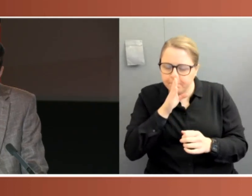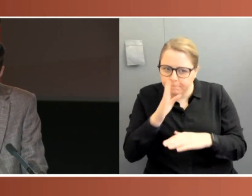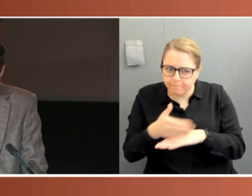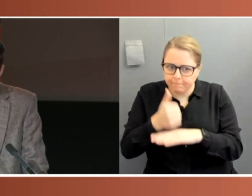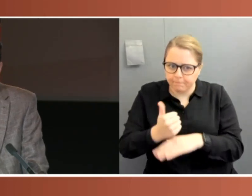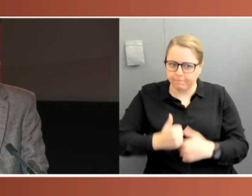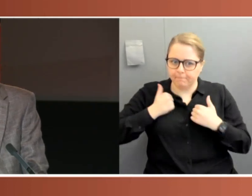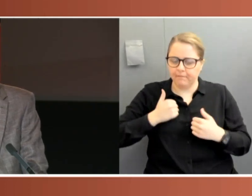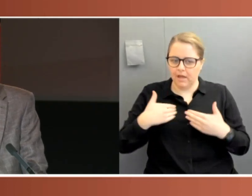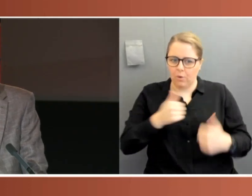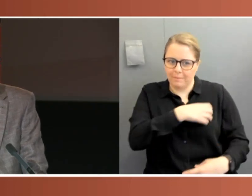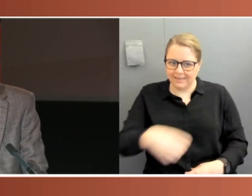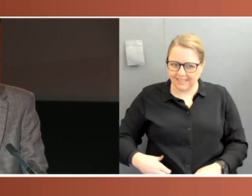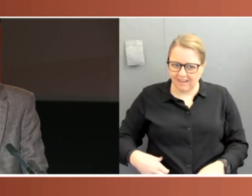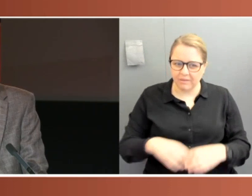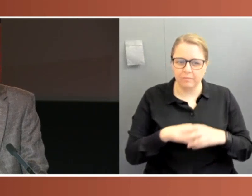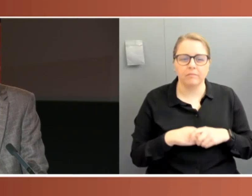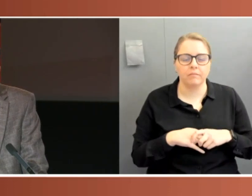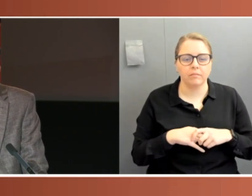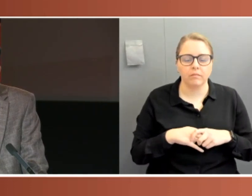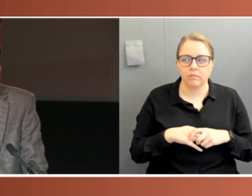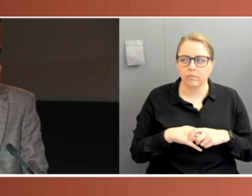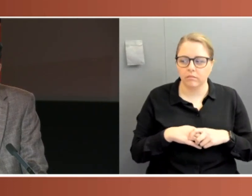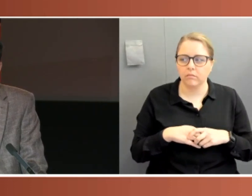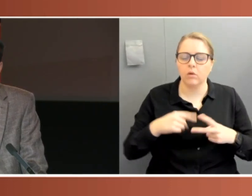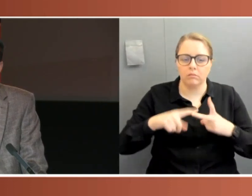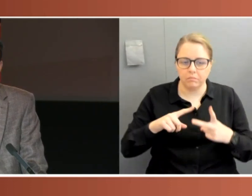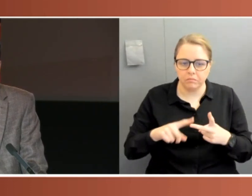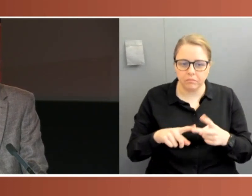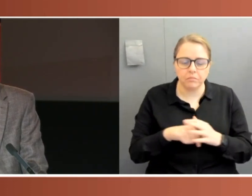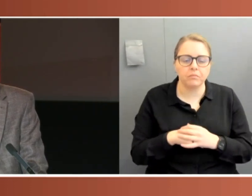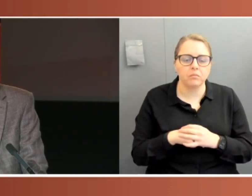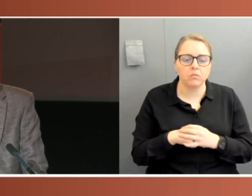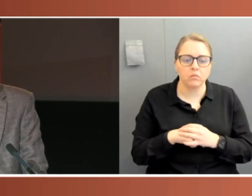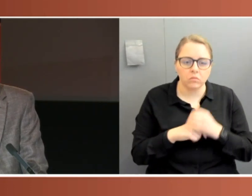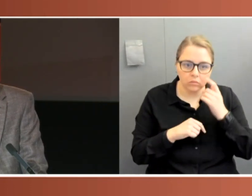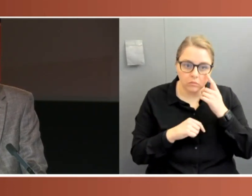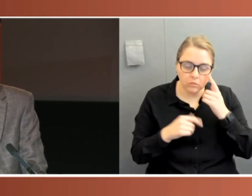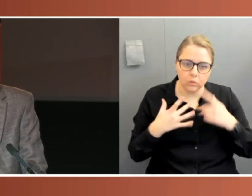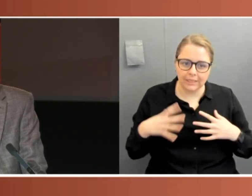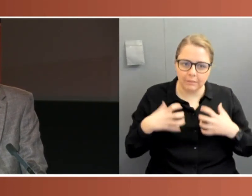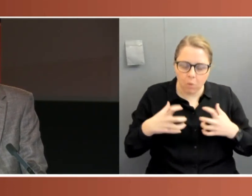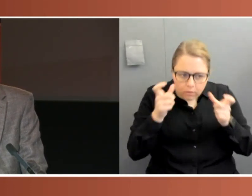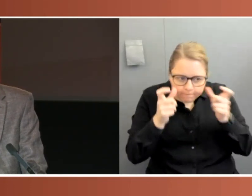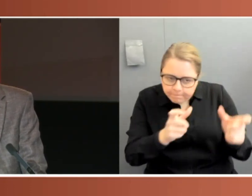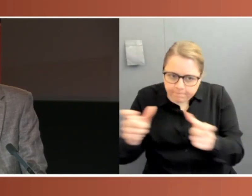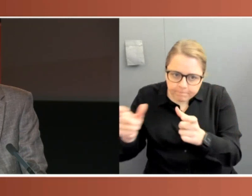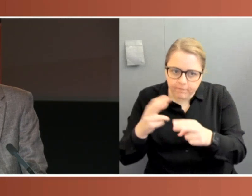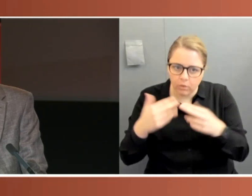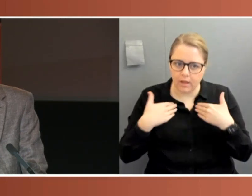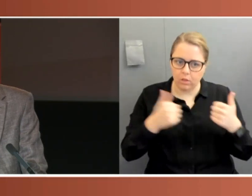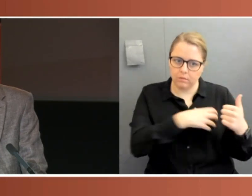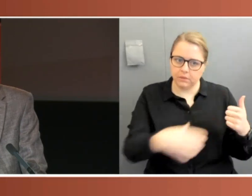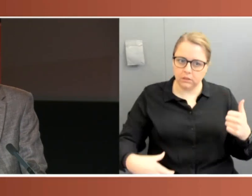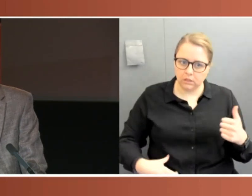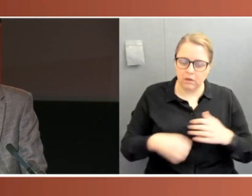found unnecessary, the decision made some sense and it provided an opportunity for greater oversight of the Health Minister's powers. Of course, it would have been better if